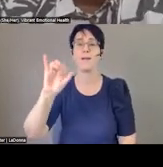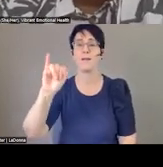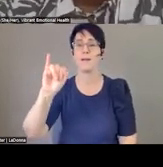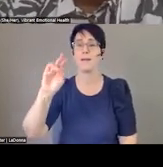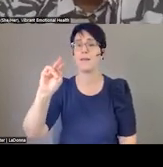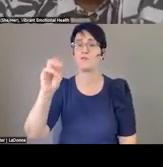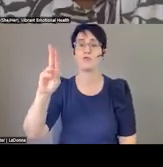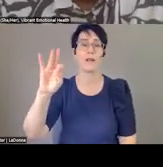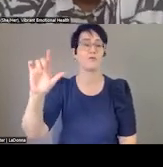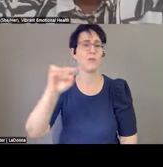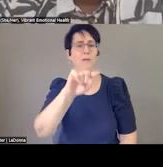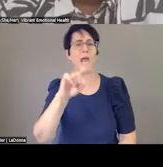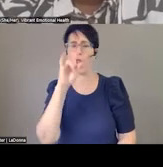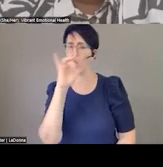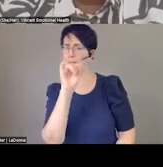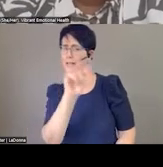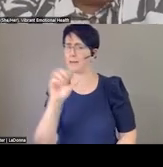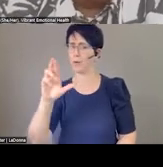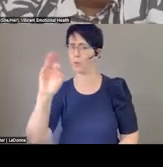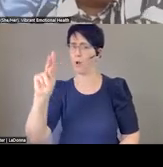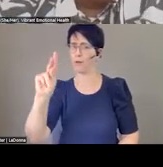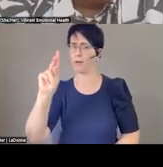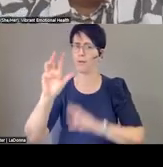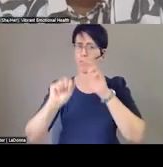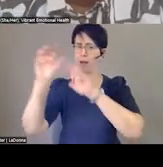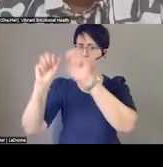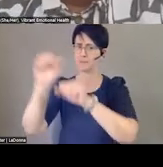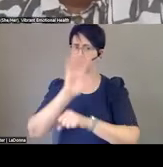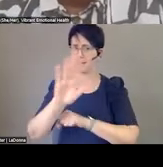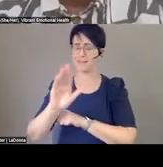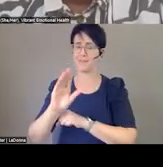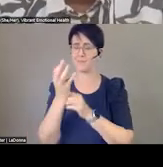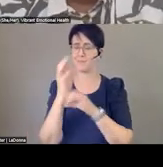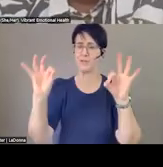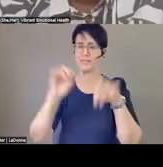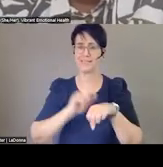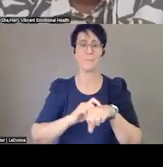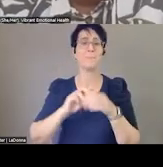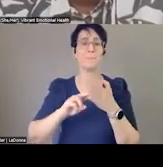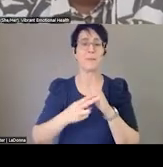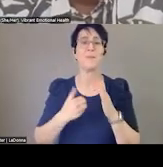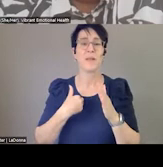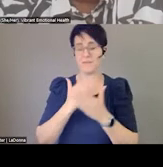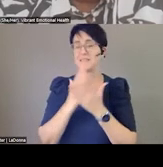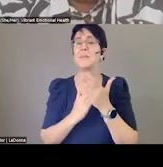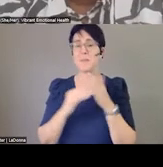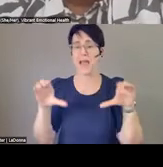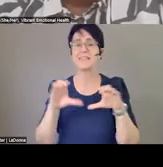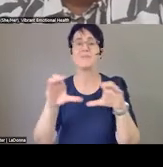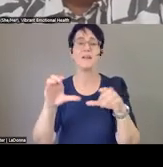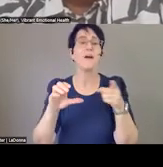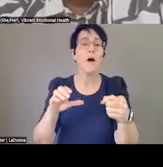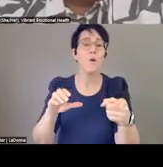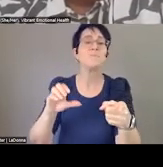climbs, in his spare time. So we have some active folks, Spartan races,